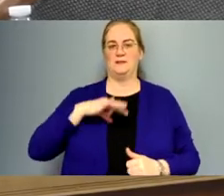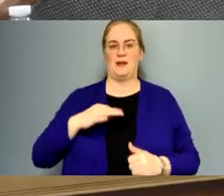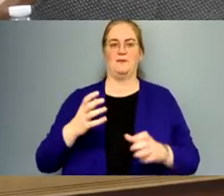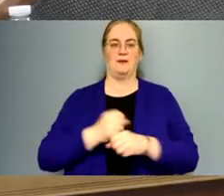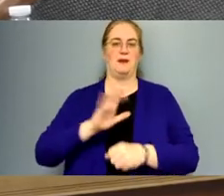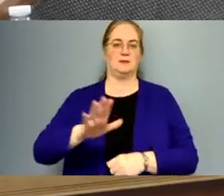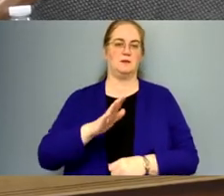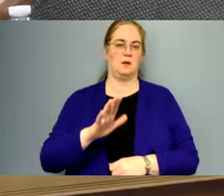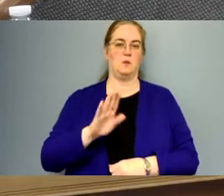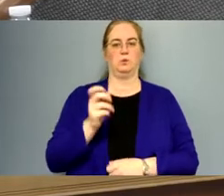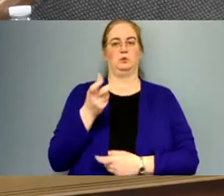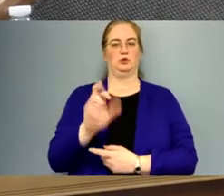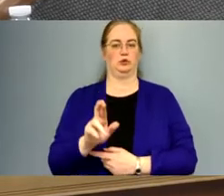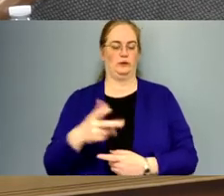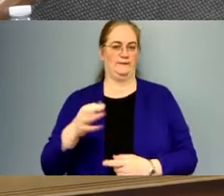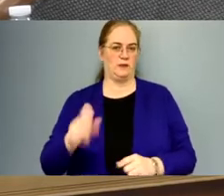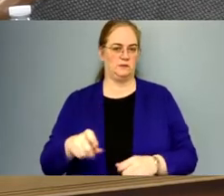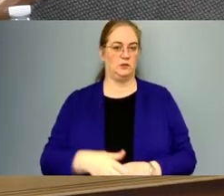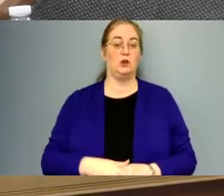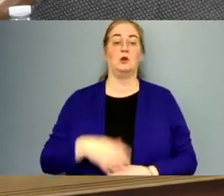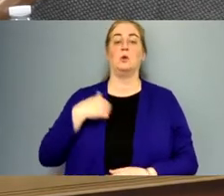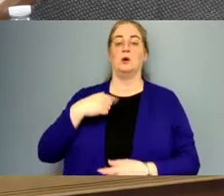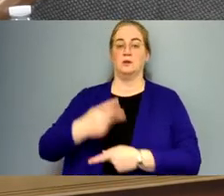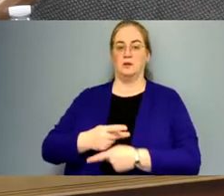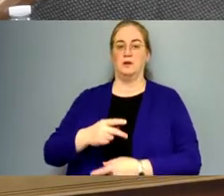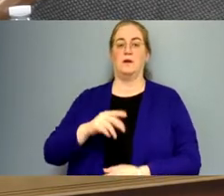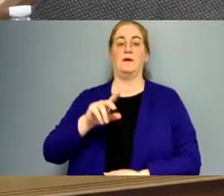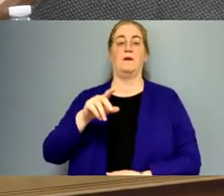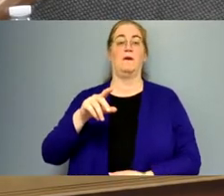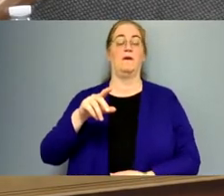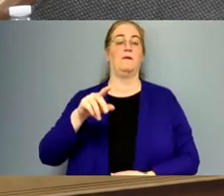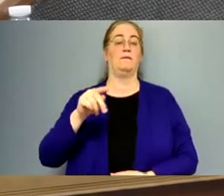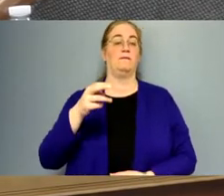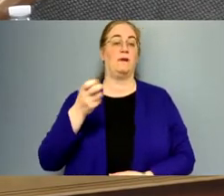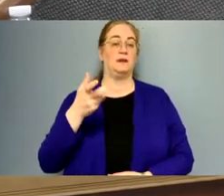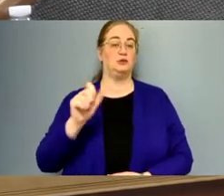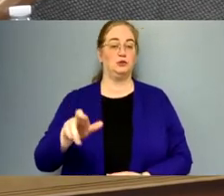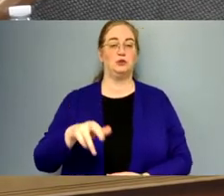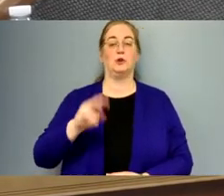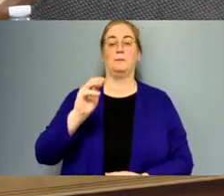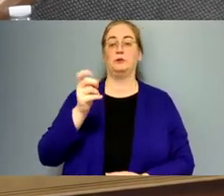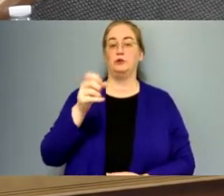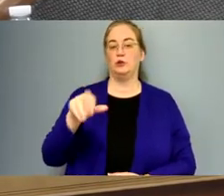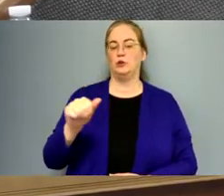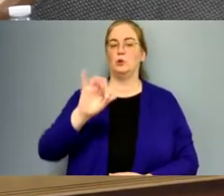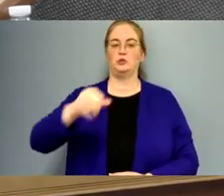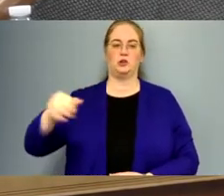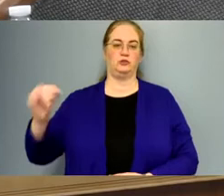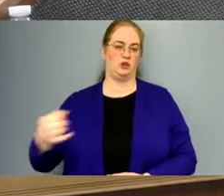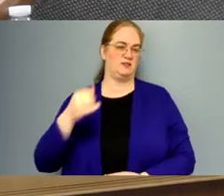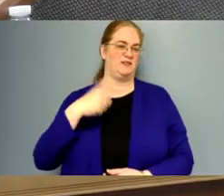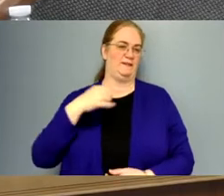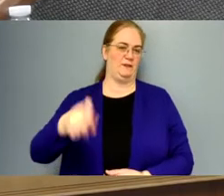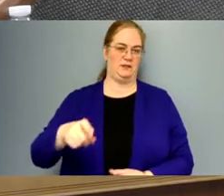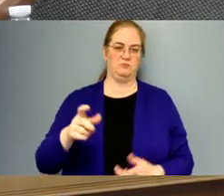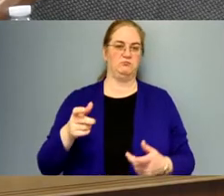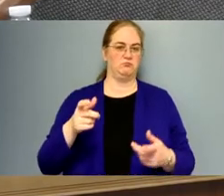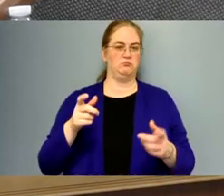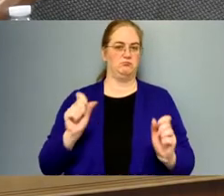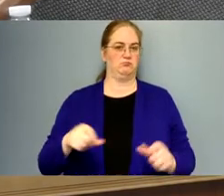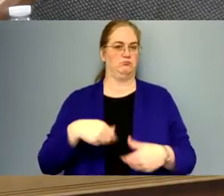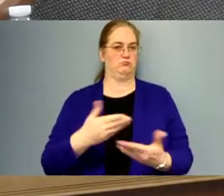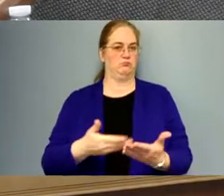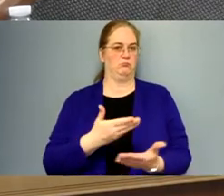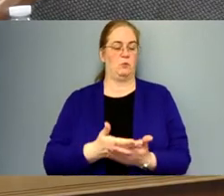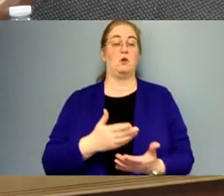as necessary. We're able to take care of Pfizer, Moderna, or Johnson & Johnson as needed. Um, we've had some really strong